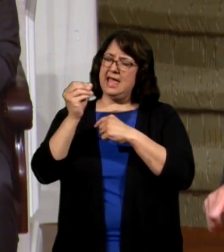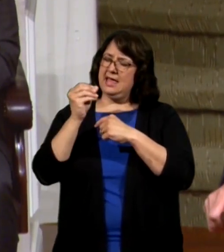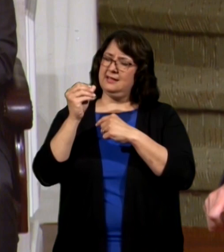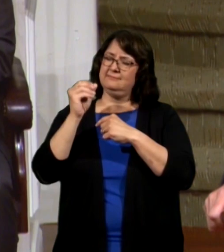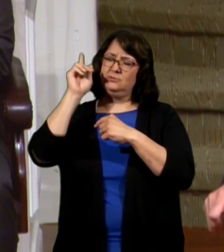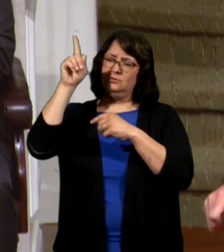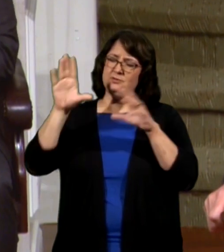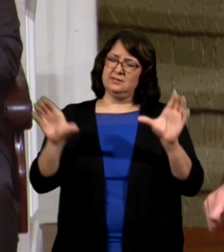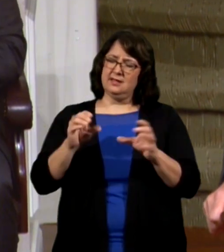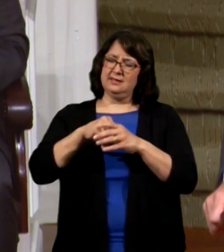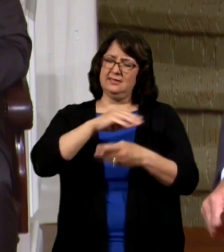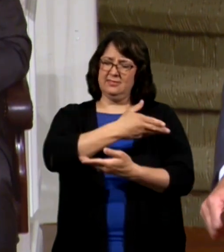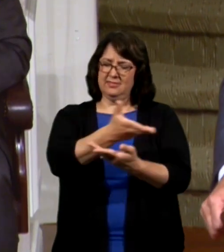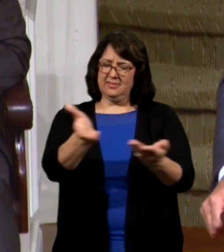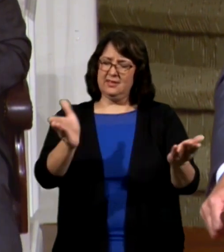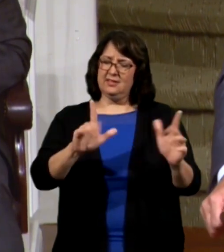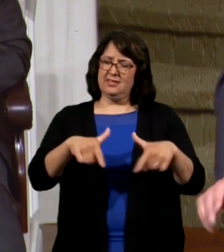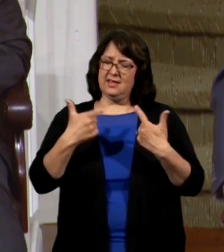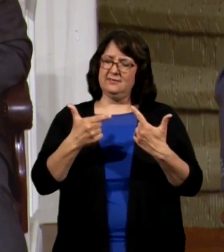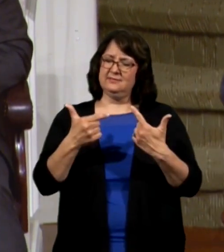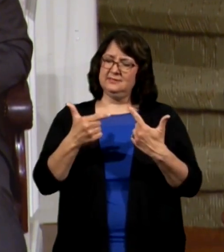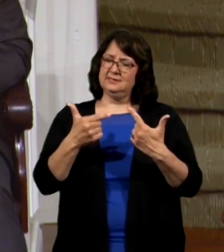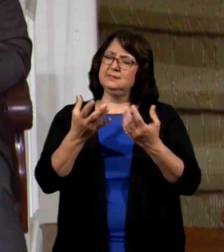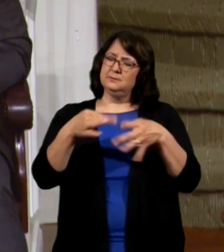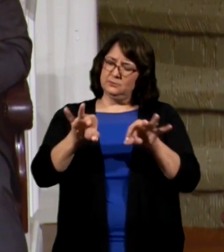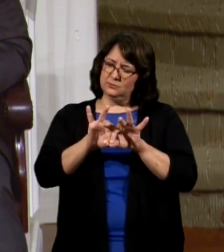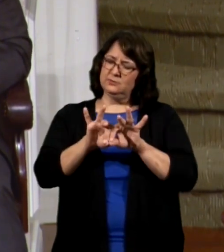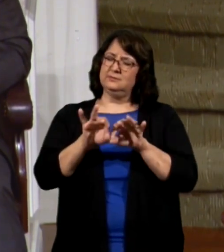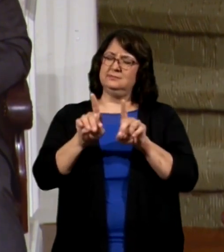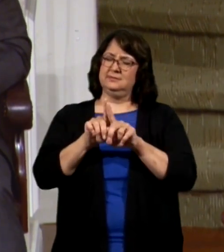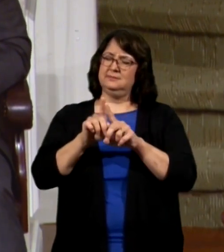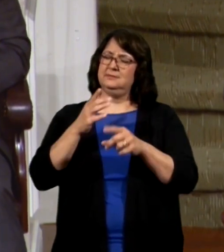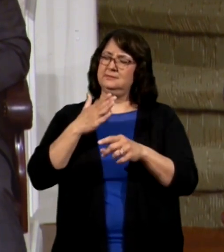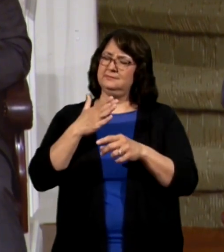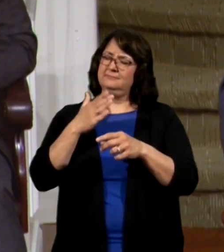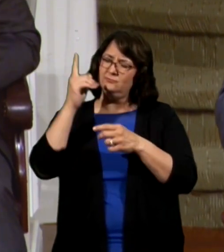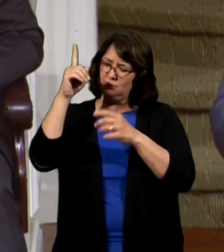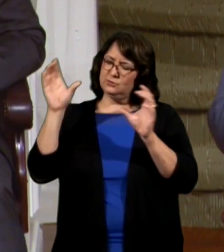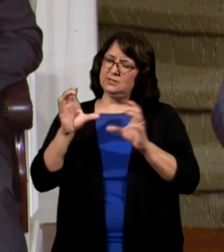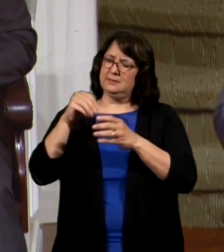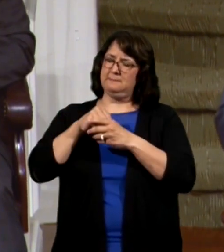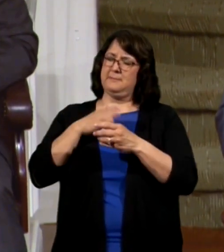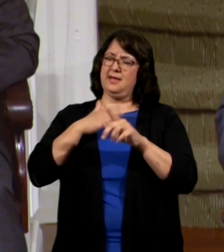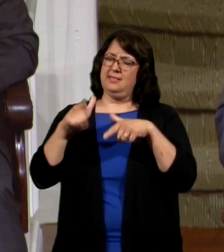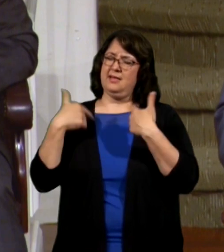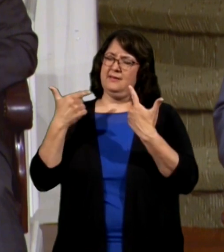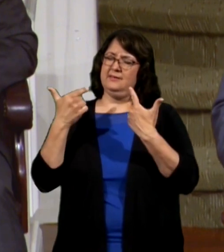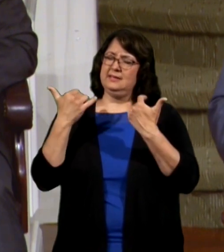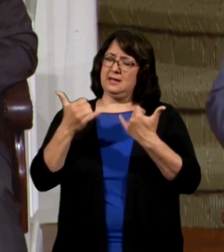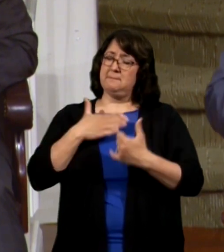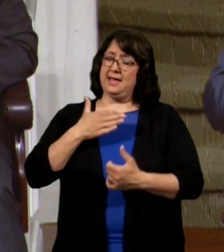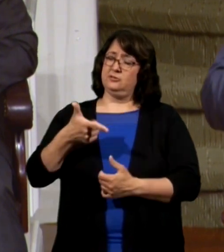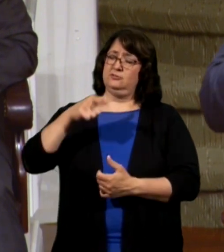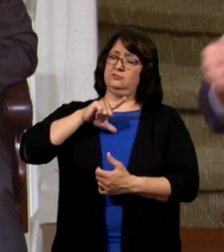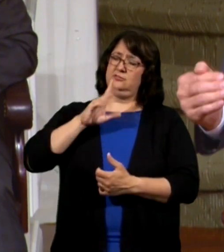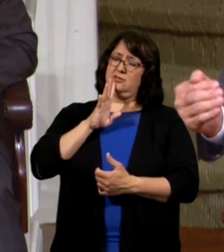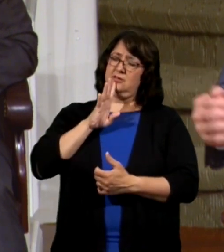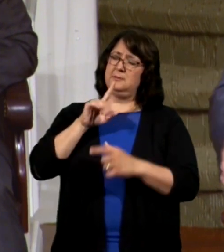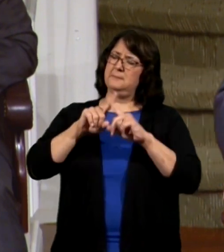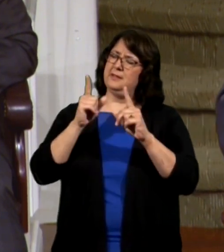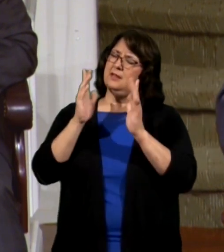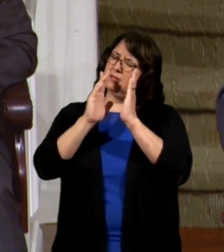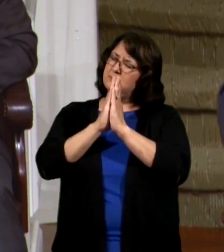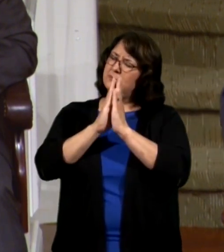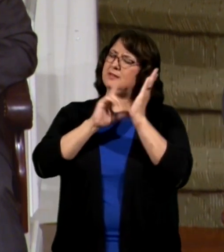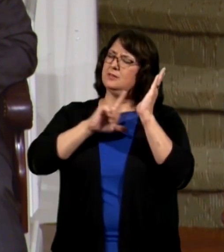their life is just as important as what you've done in my life. It's my turn to talk. But, Lord, I pray